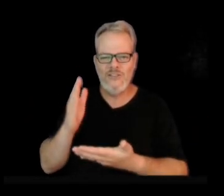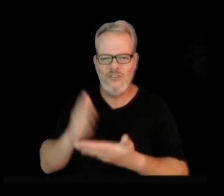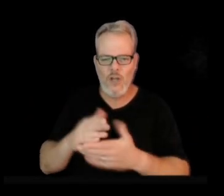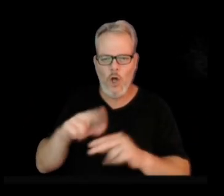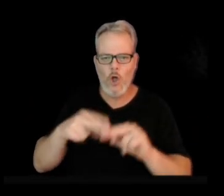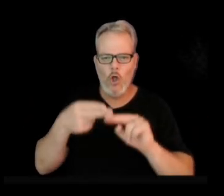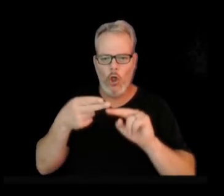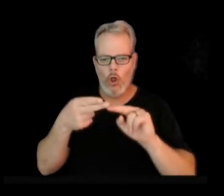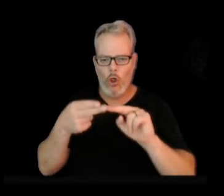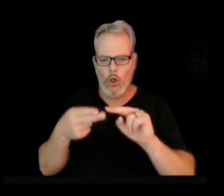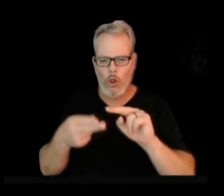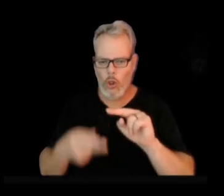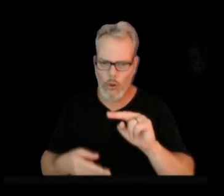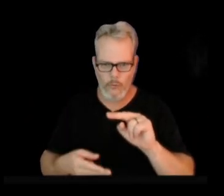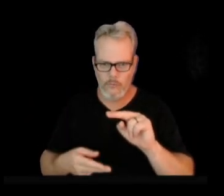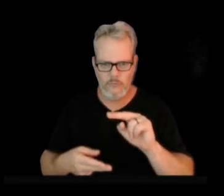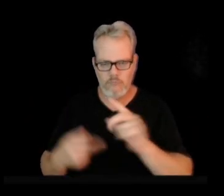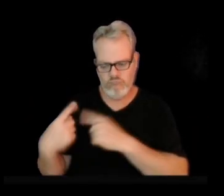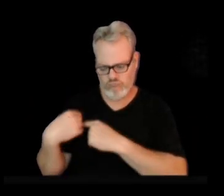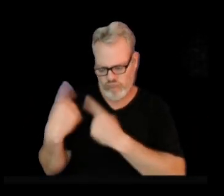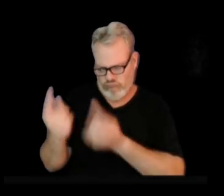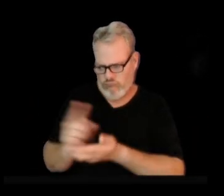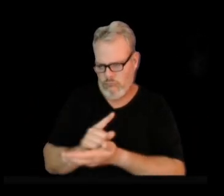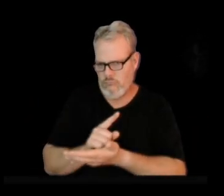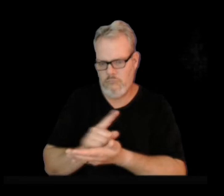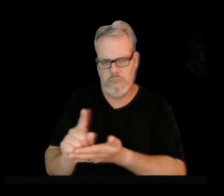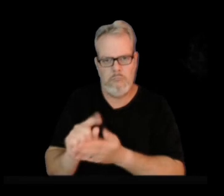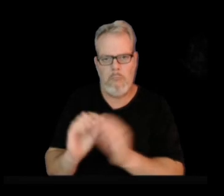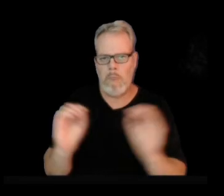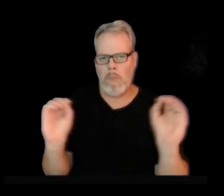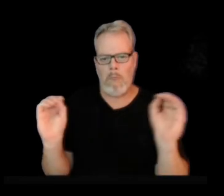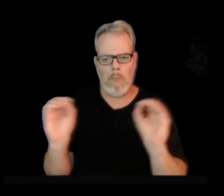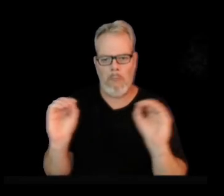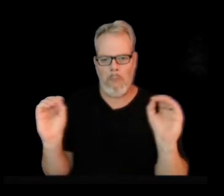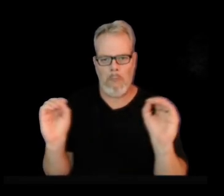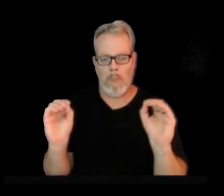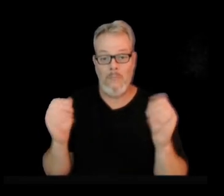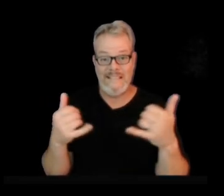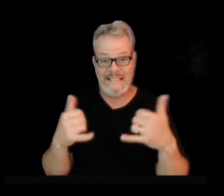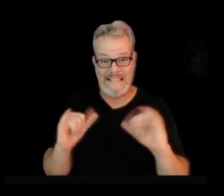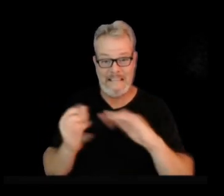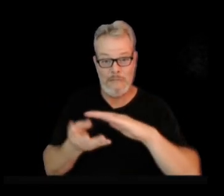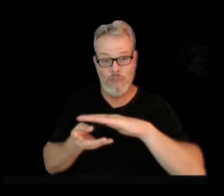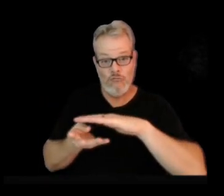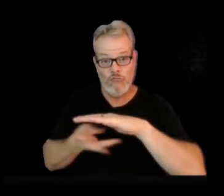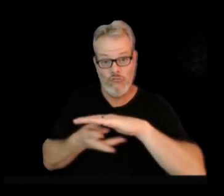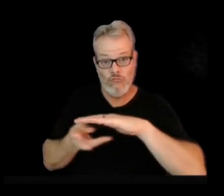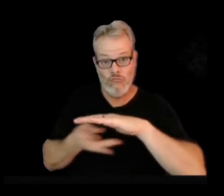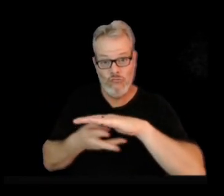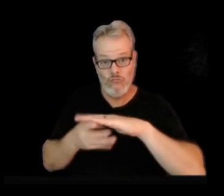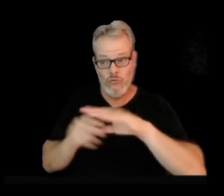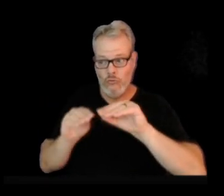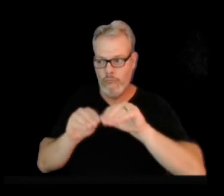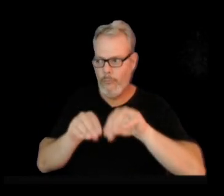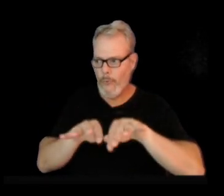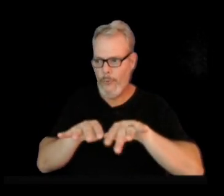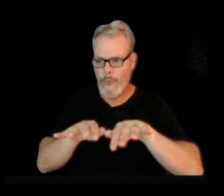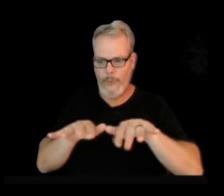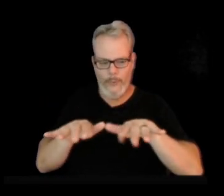ended at the end of last week. But the volume of magma that's still intruded in here could be redistributing itself just to